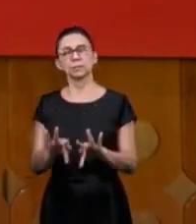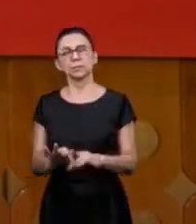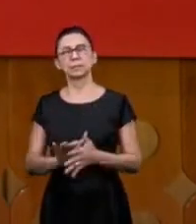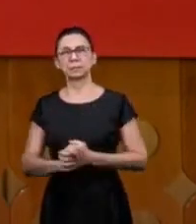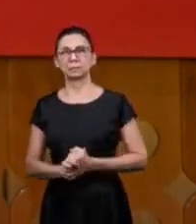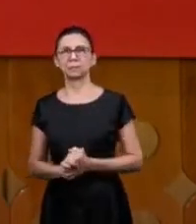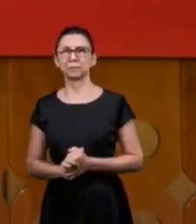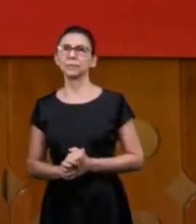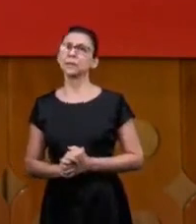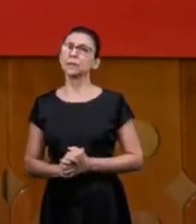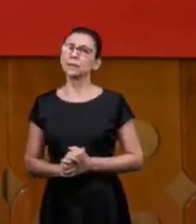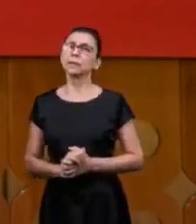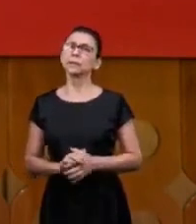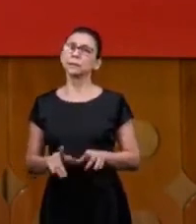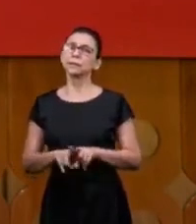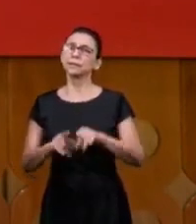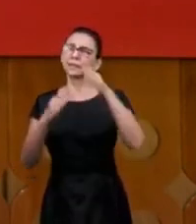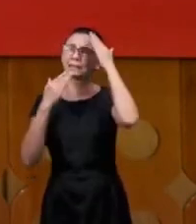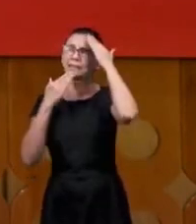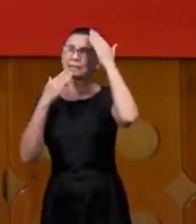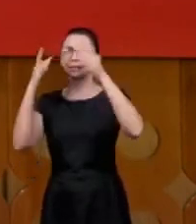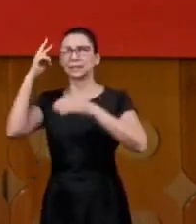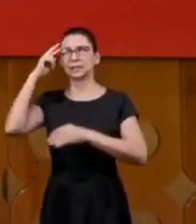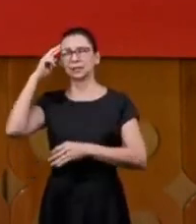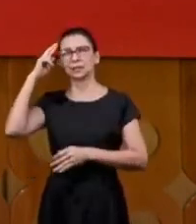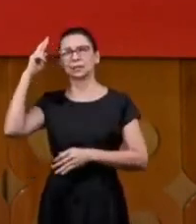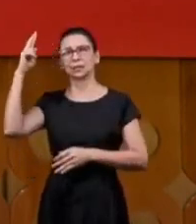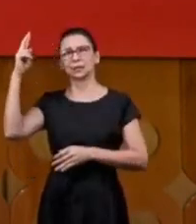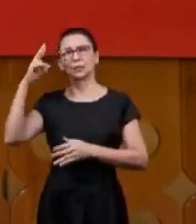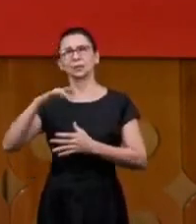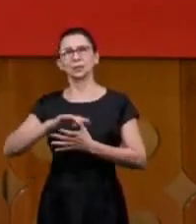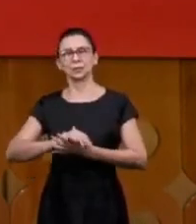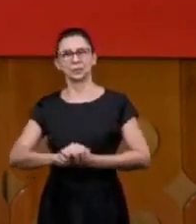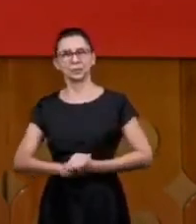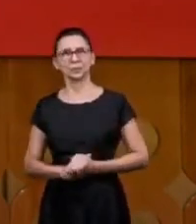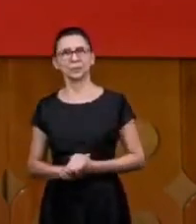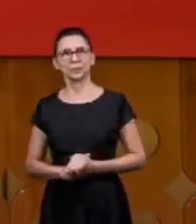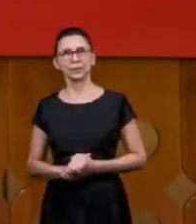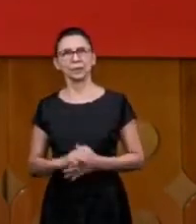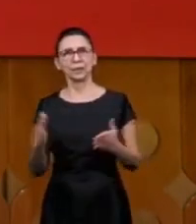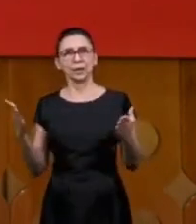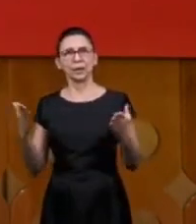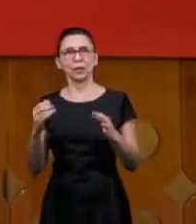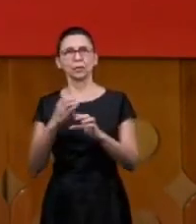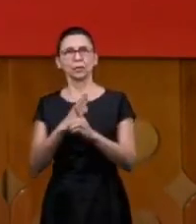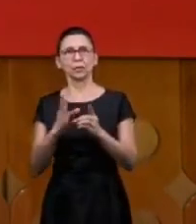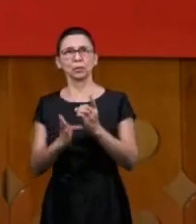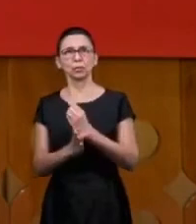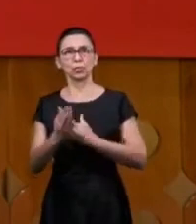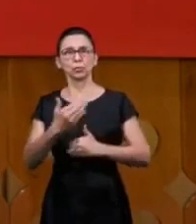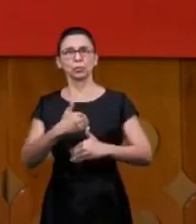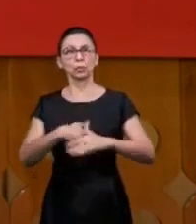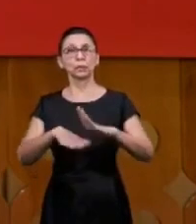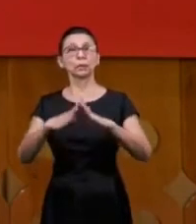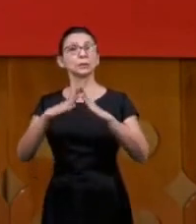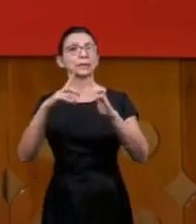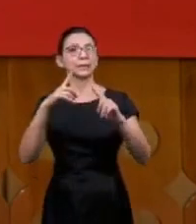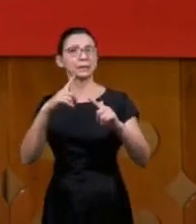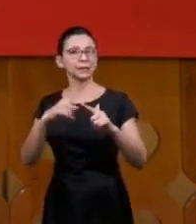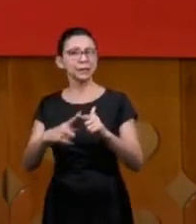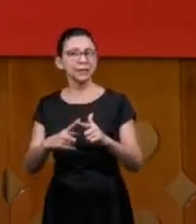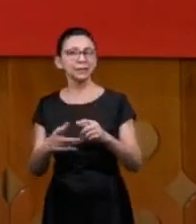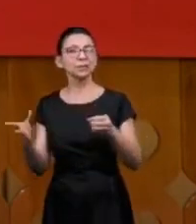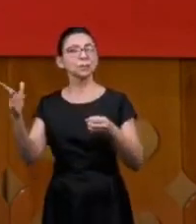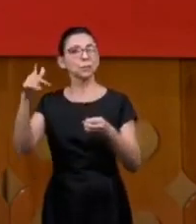that he has done this day and we have a service tonight in our services we are returning to having our services